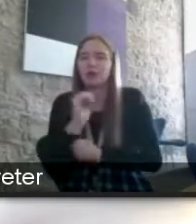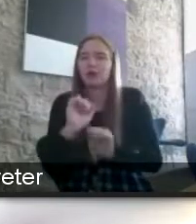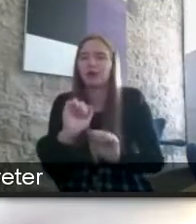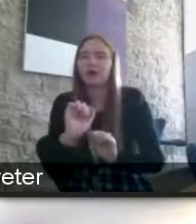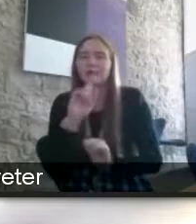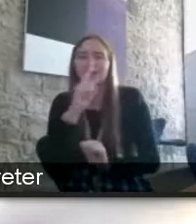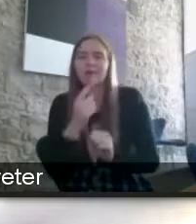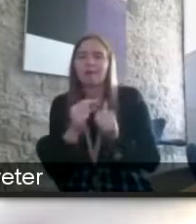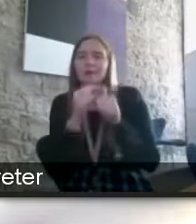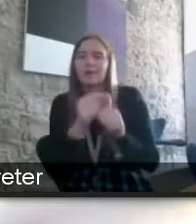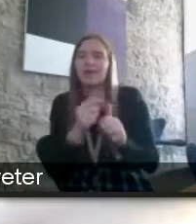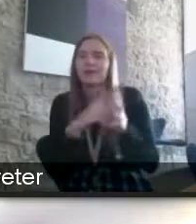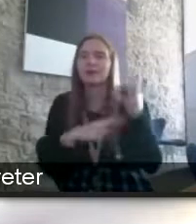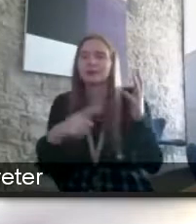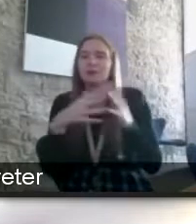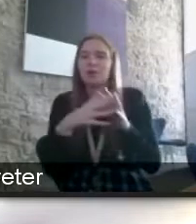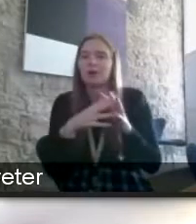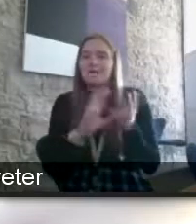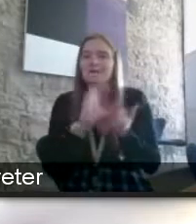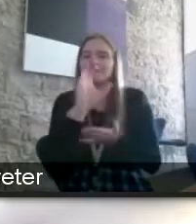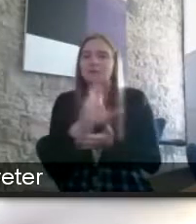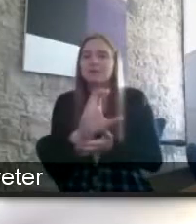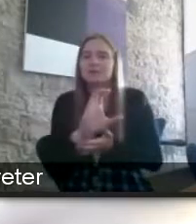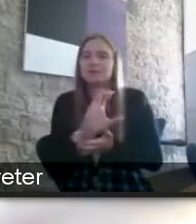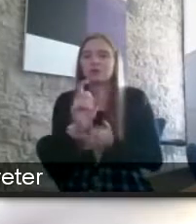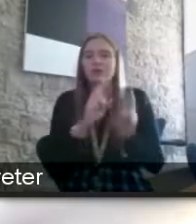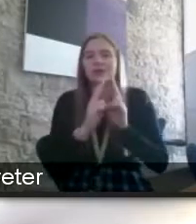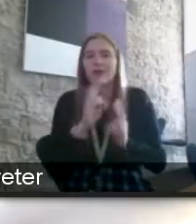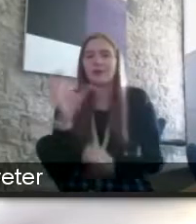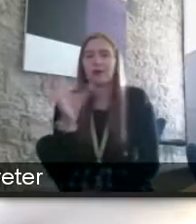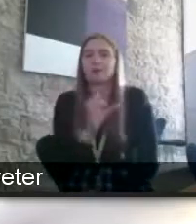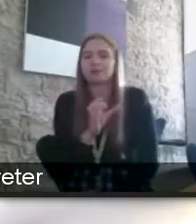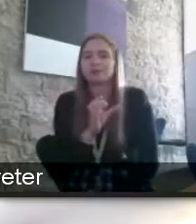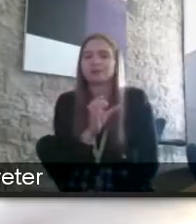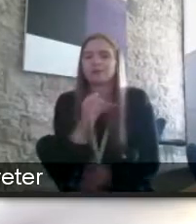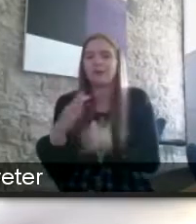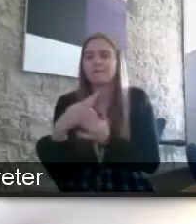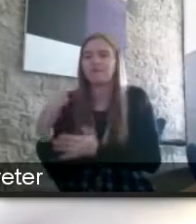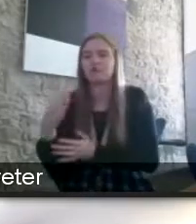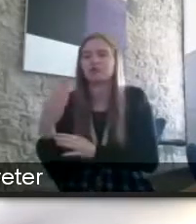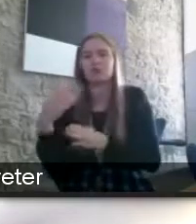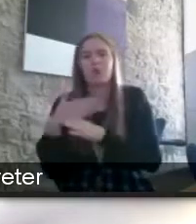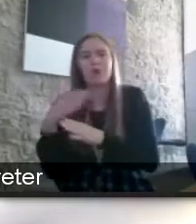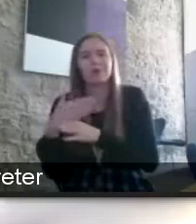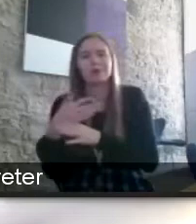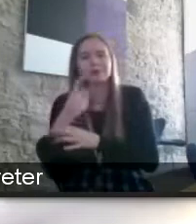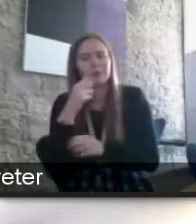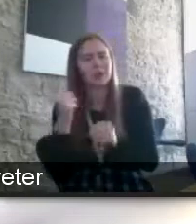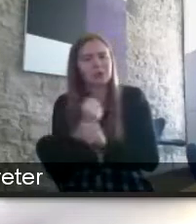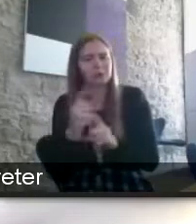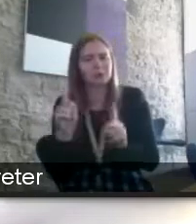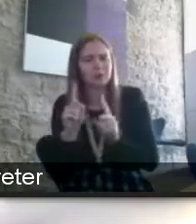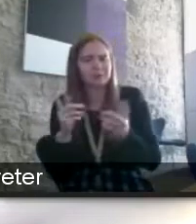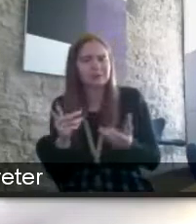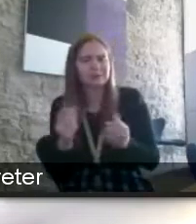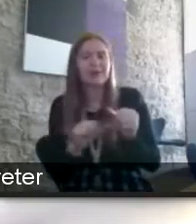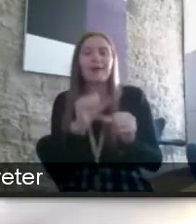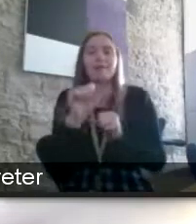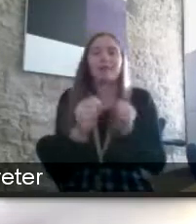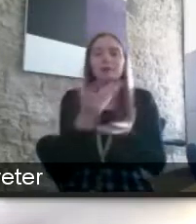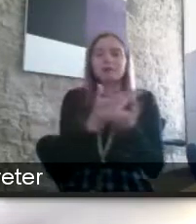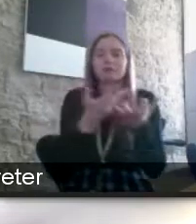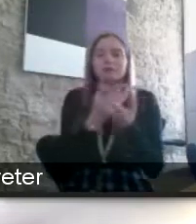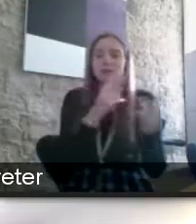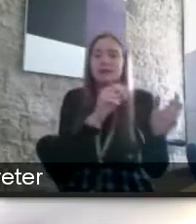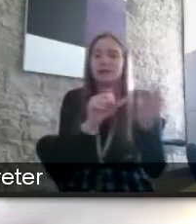able to apply for access to work funding to be in a bsl interpreter to do voluntary work what should we think would be done about this now i'm then going to talk about another issue